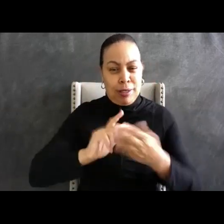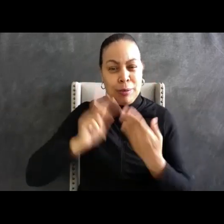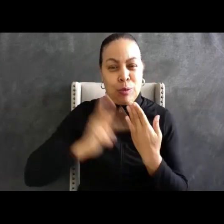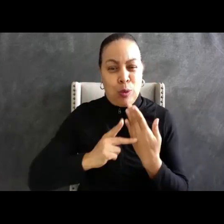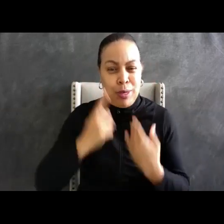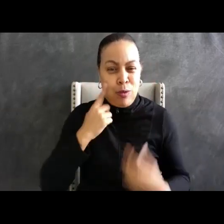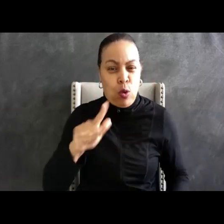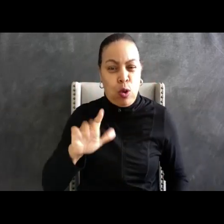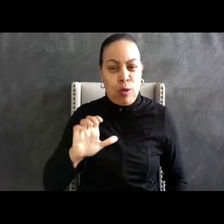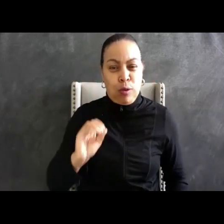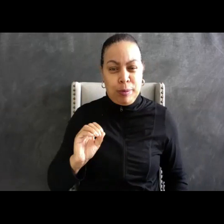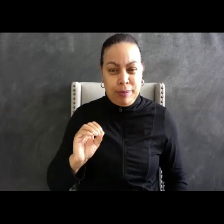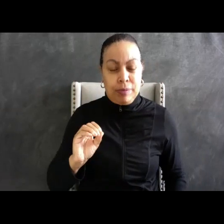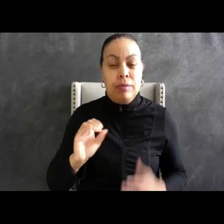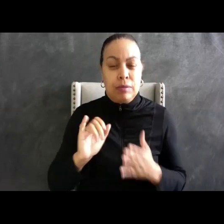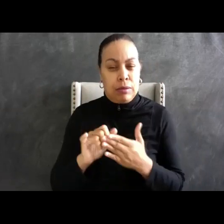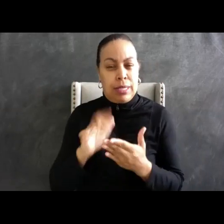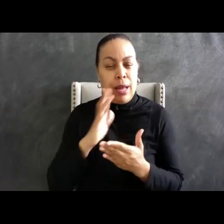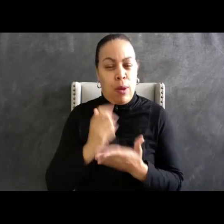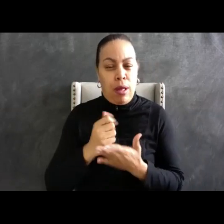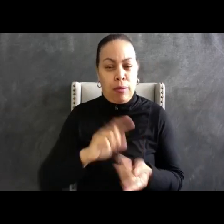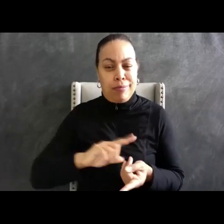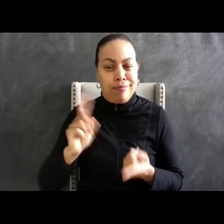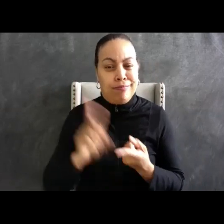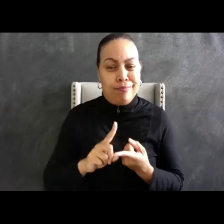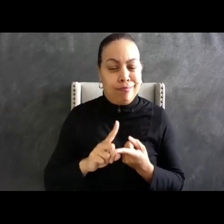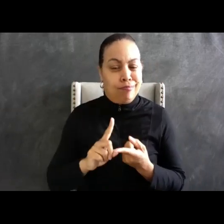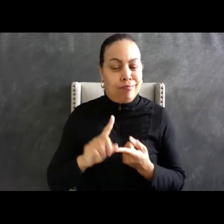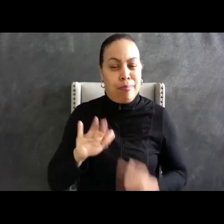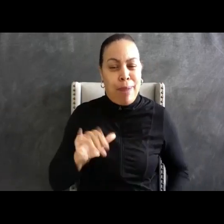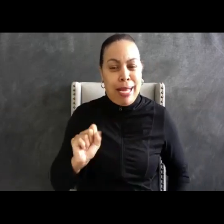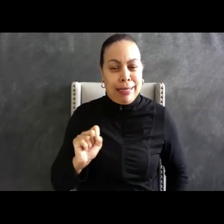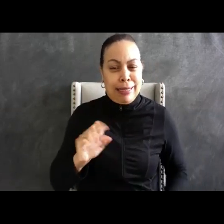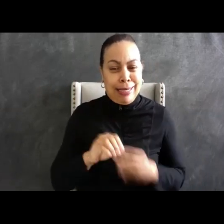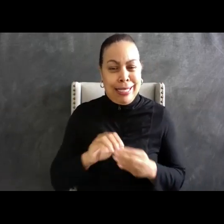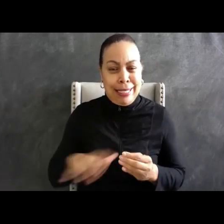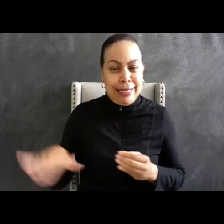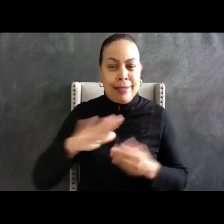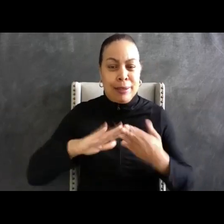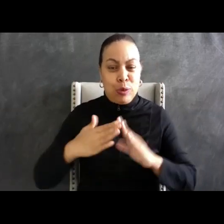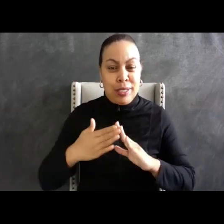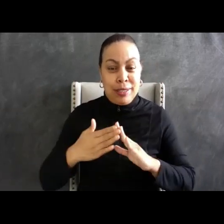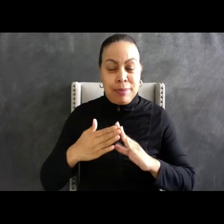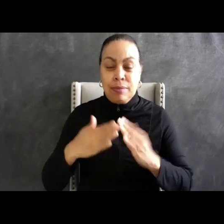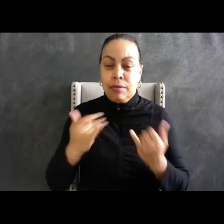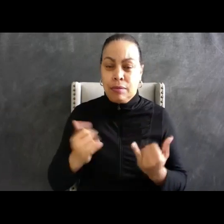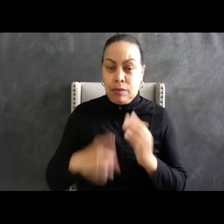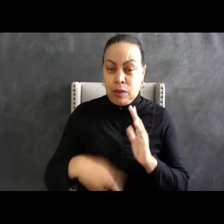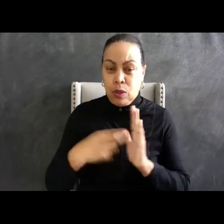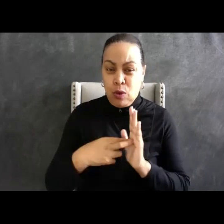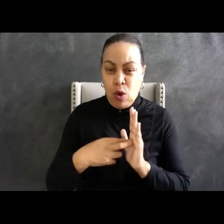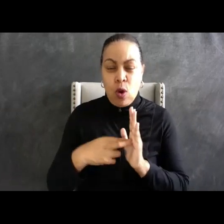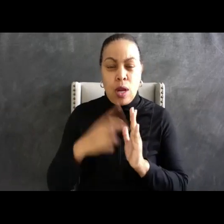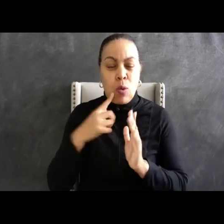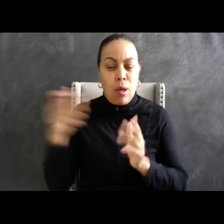that aim to reduce biases within the community. Our role today is to bring together thought